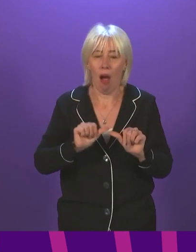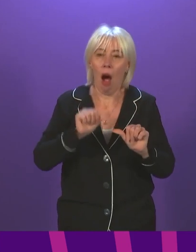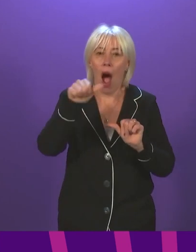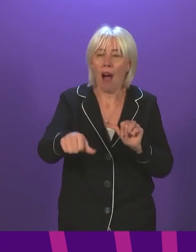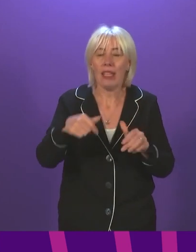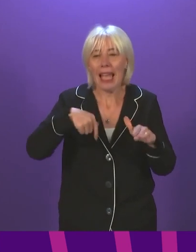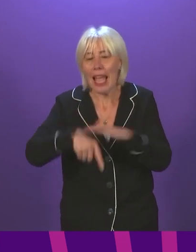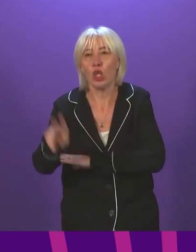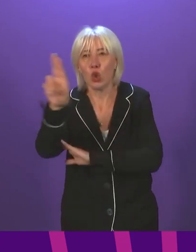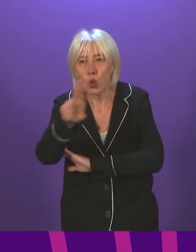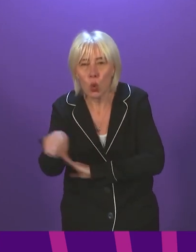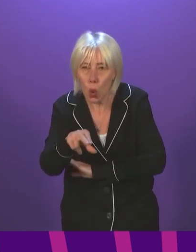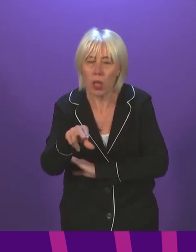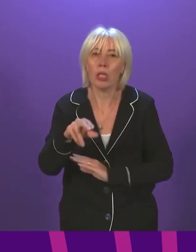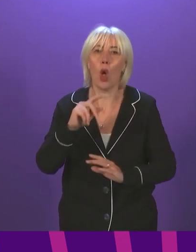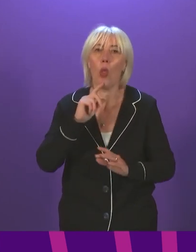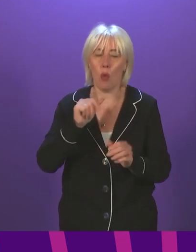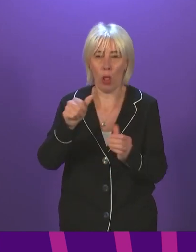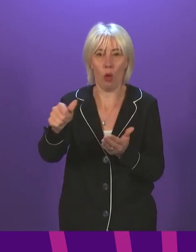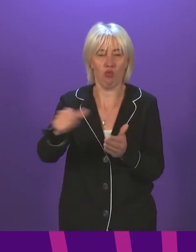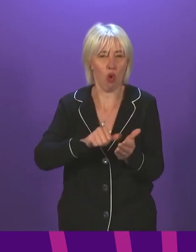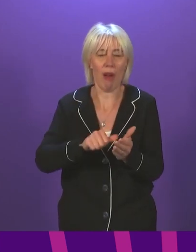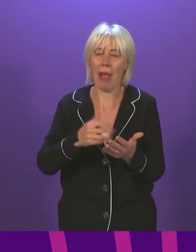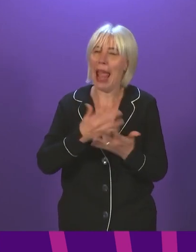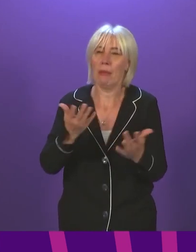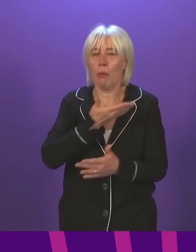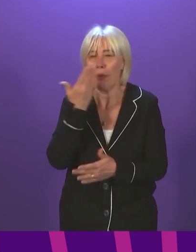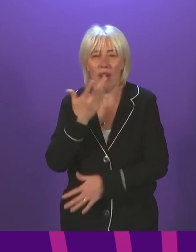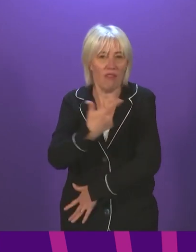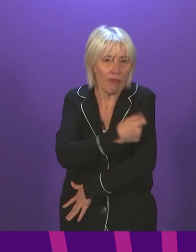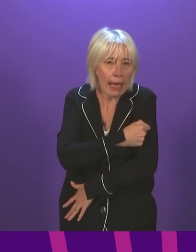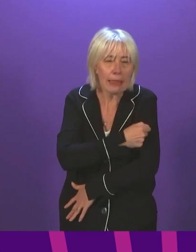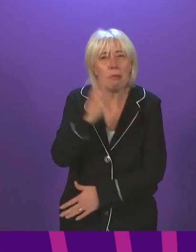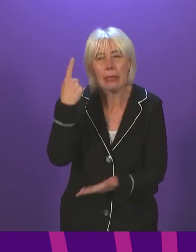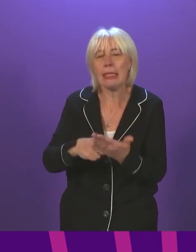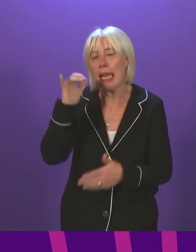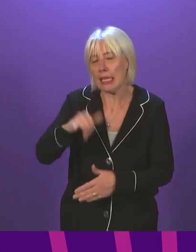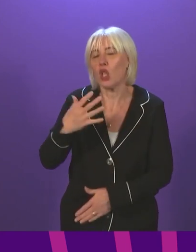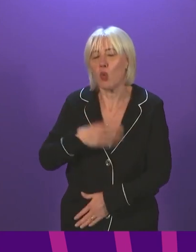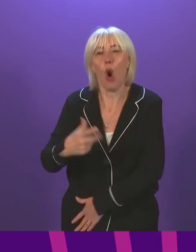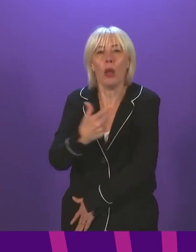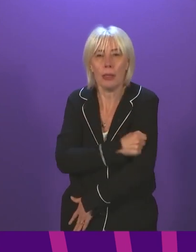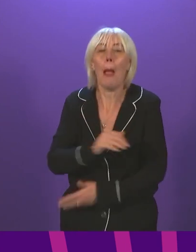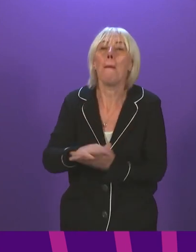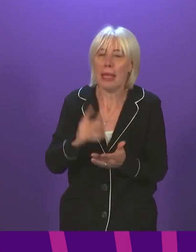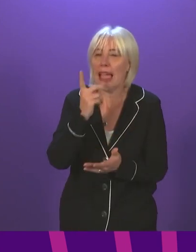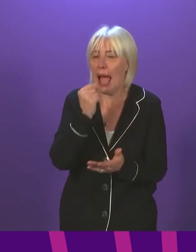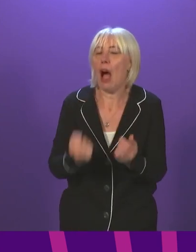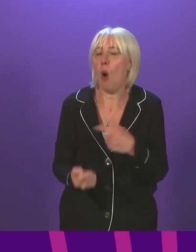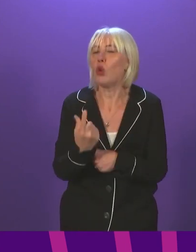in schools to ensure that anyone who hasn't been vaccinated and who decides that they want to be gets a further opportunity.